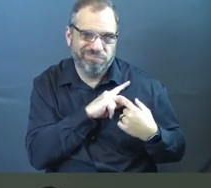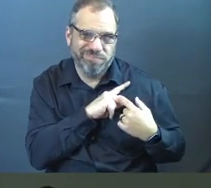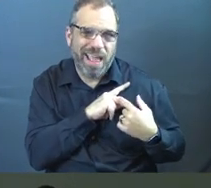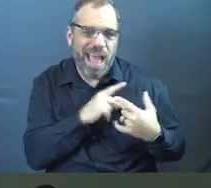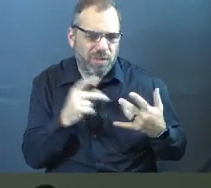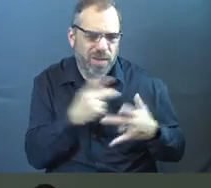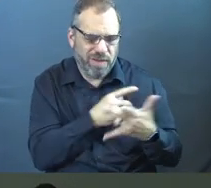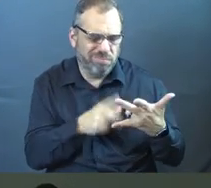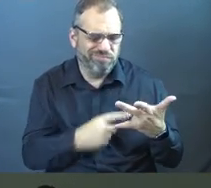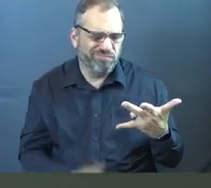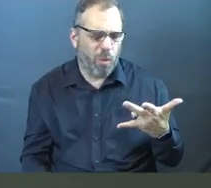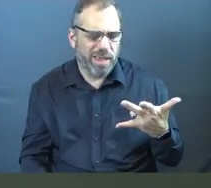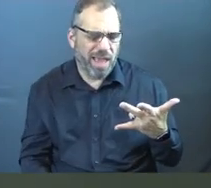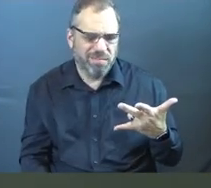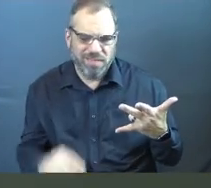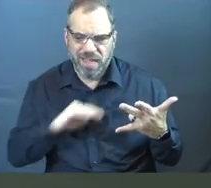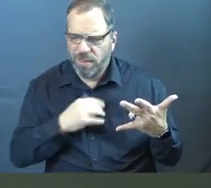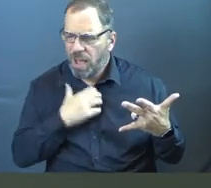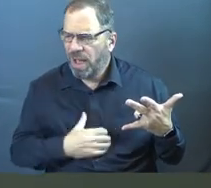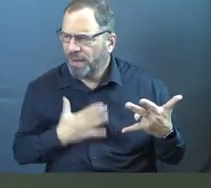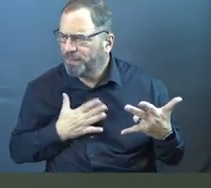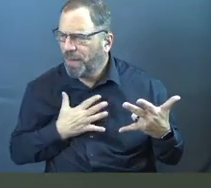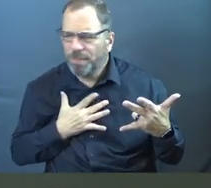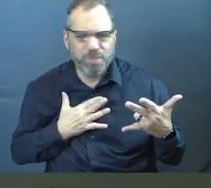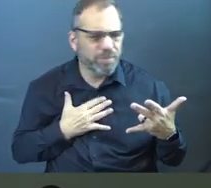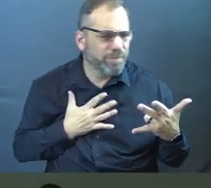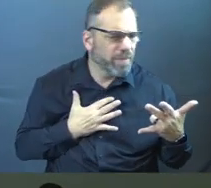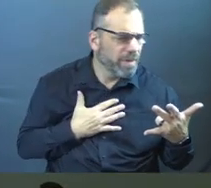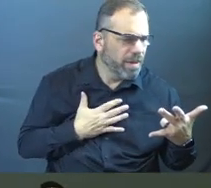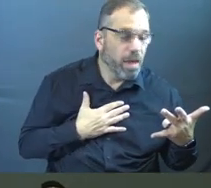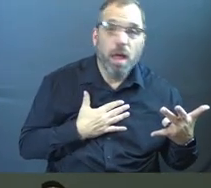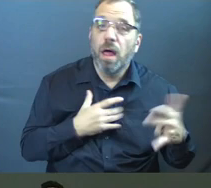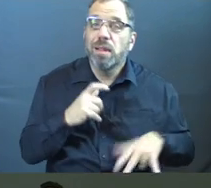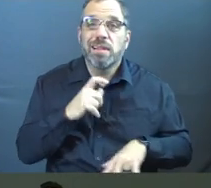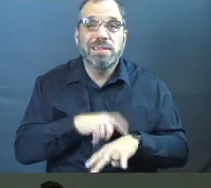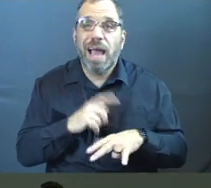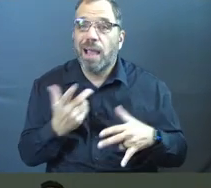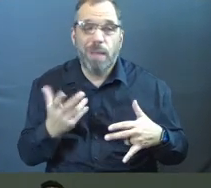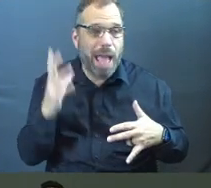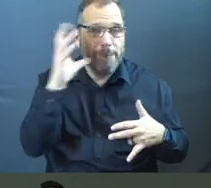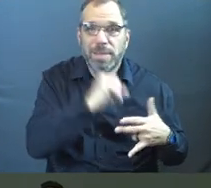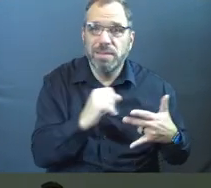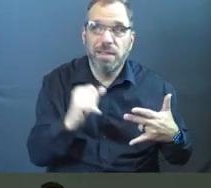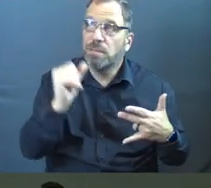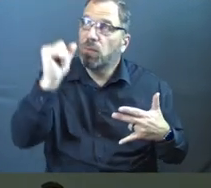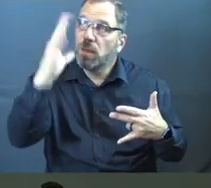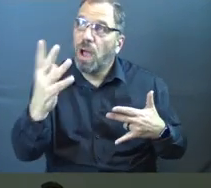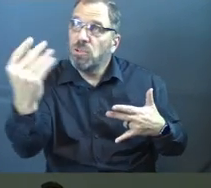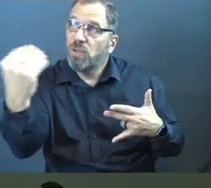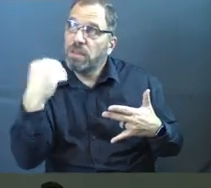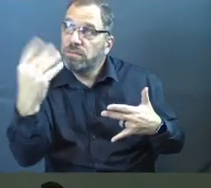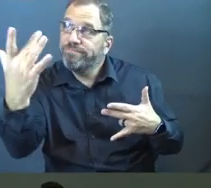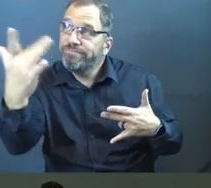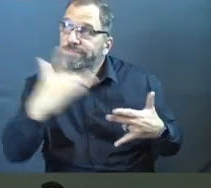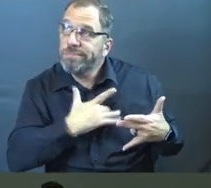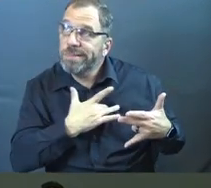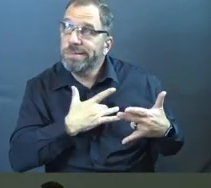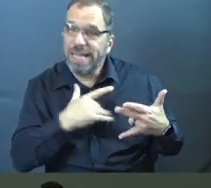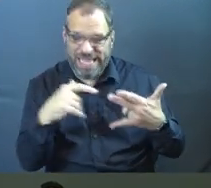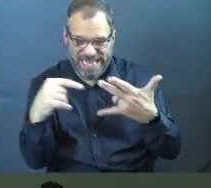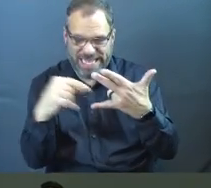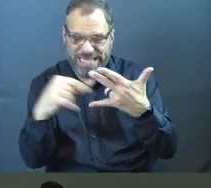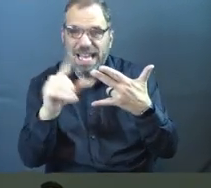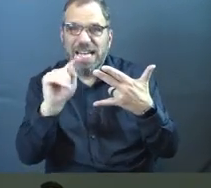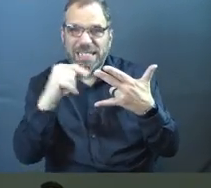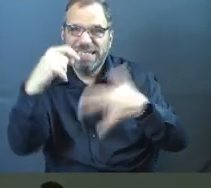left trying to figure out how to satisfy my hunger in my own way. The whole time, I'm missing sight of what God might actually be trying to do in this